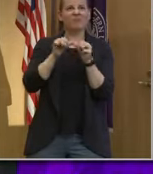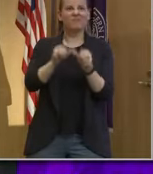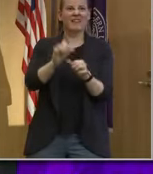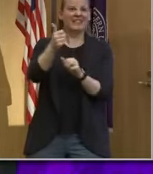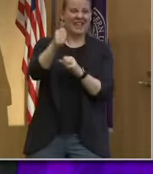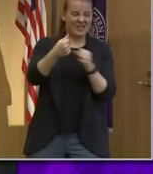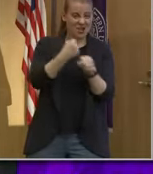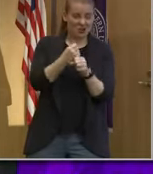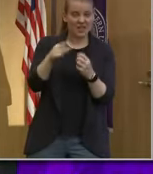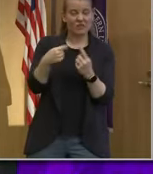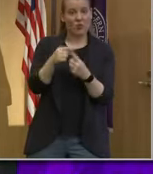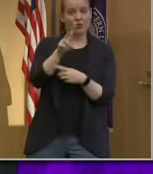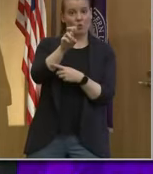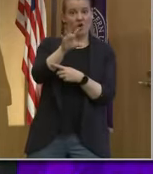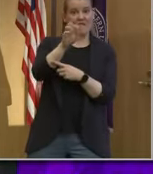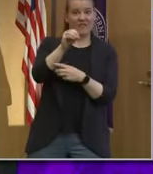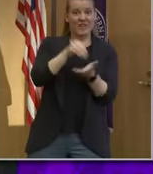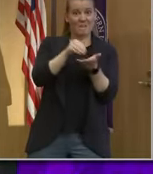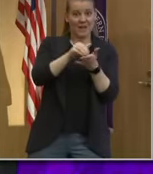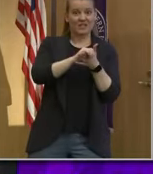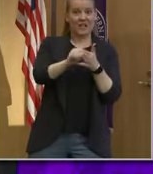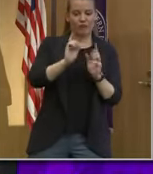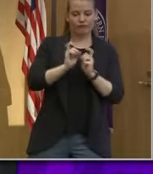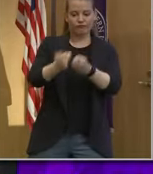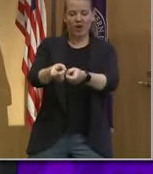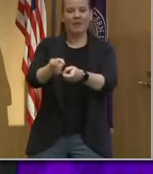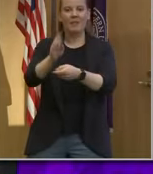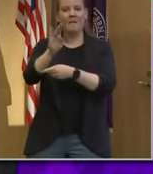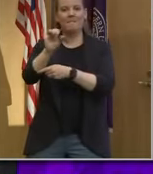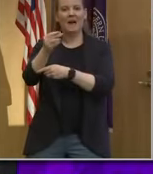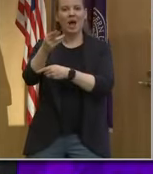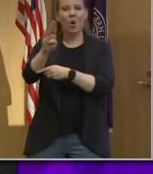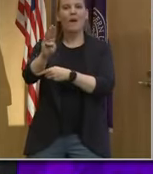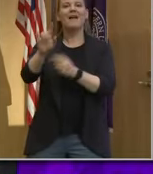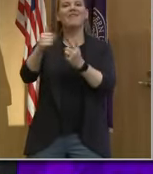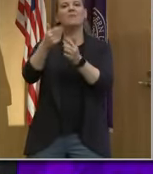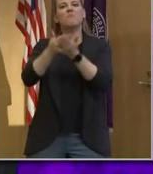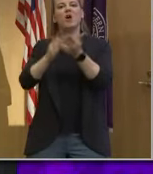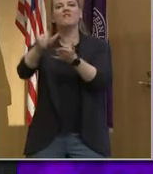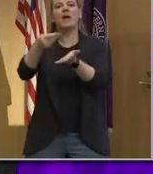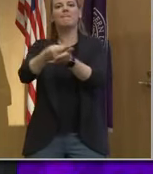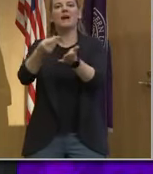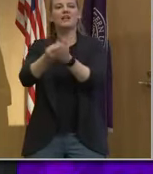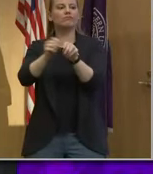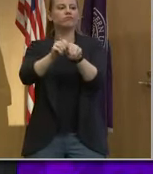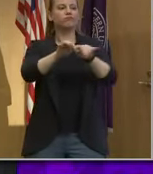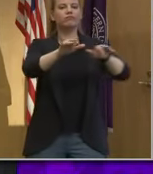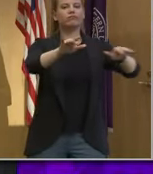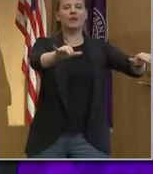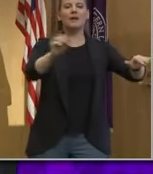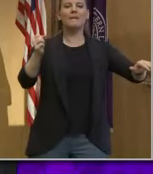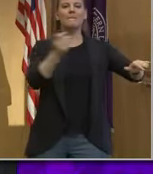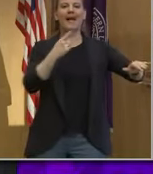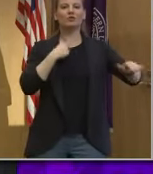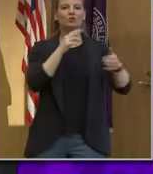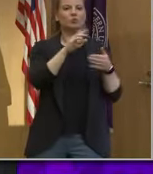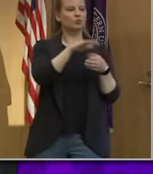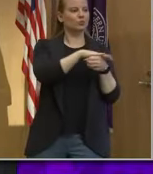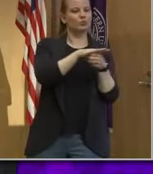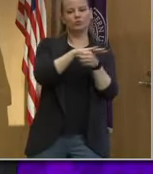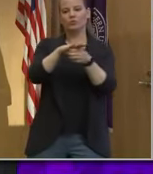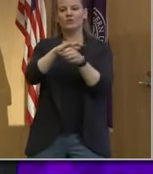million comes into the Biohub. And then a portion of it goes back out to the campuses of the universities who came together